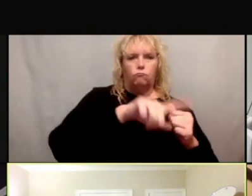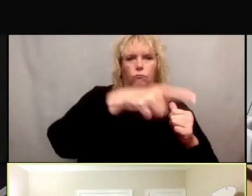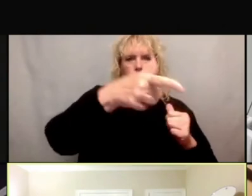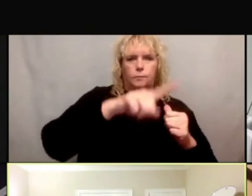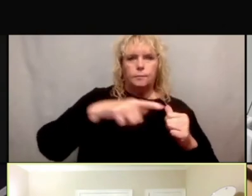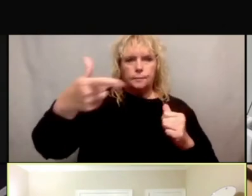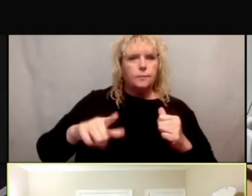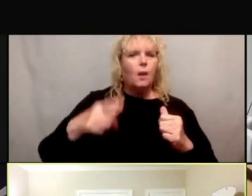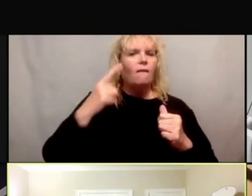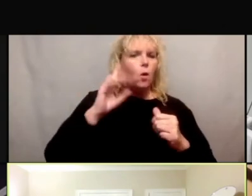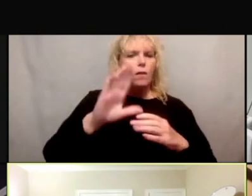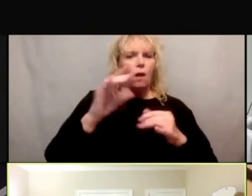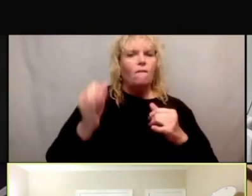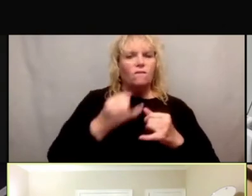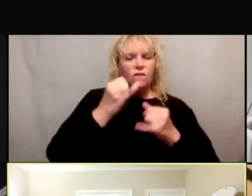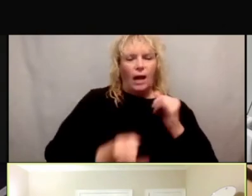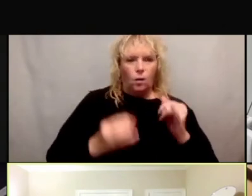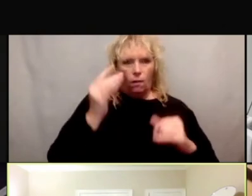topic.